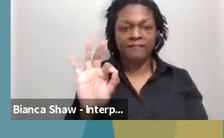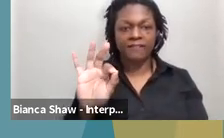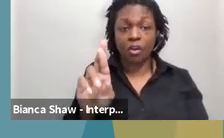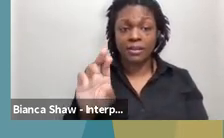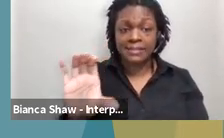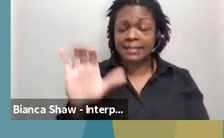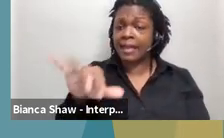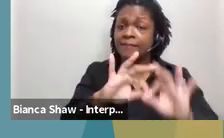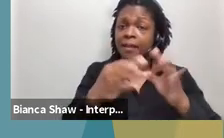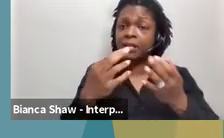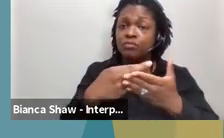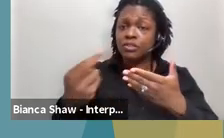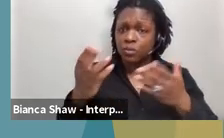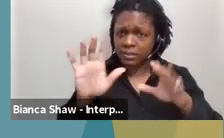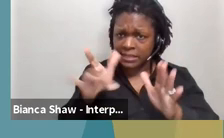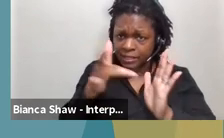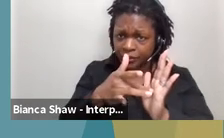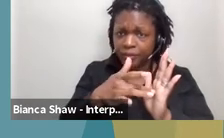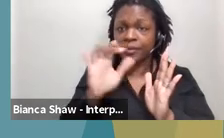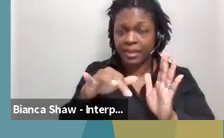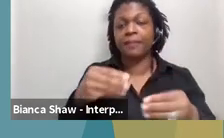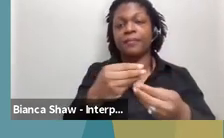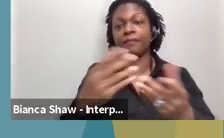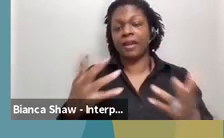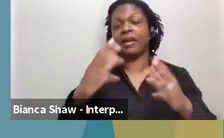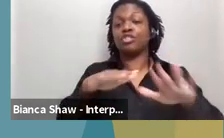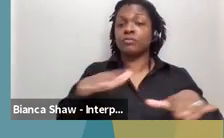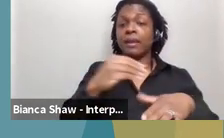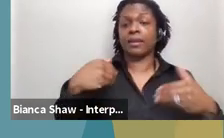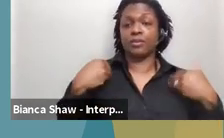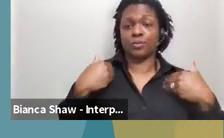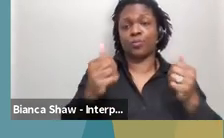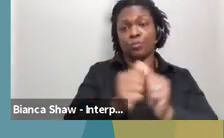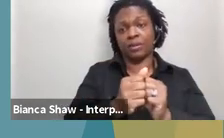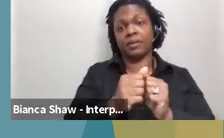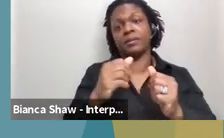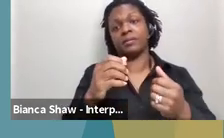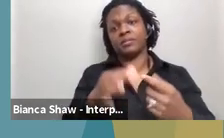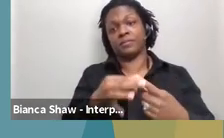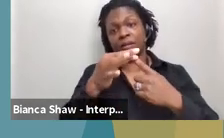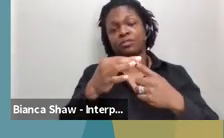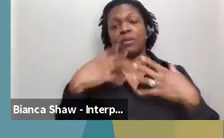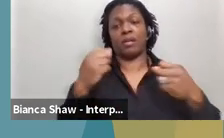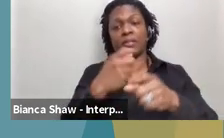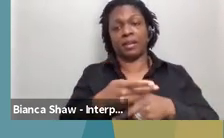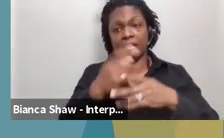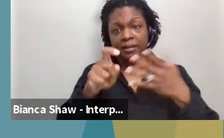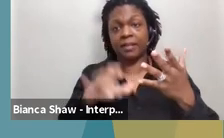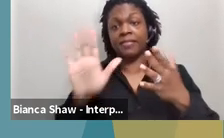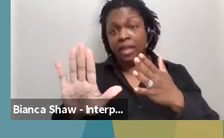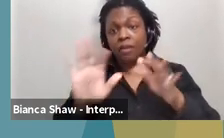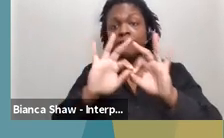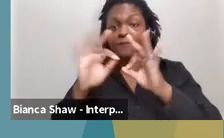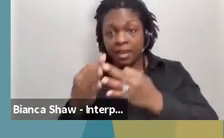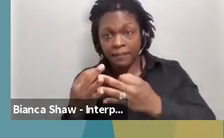to ensure children and youth with special healthcare needs, their families and healthcare providers have access to